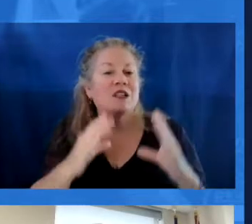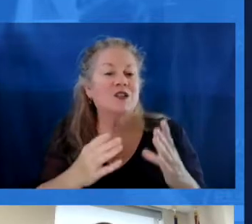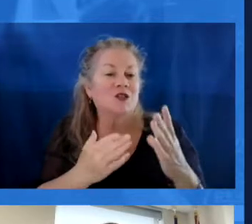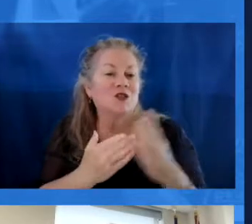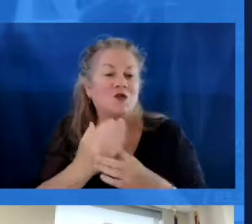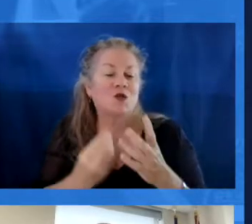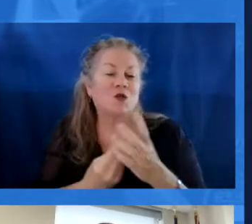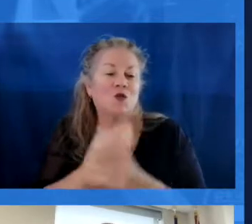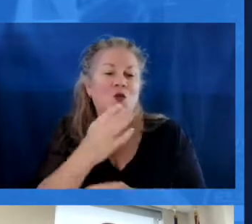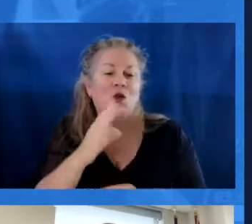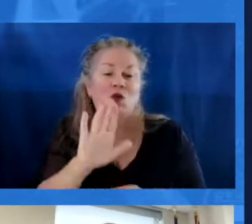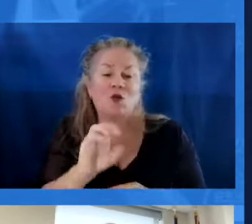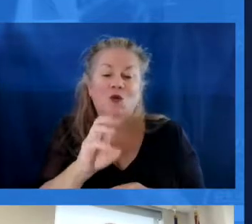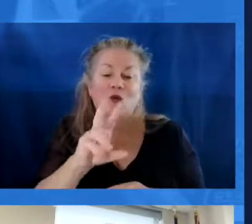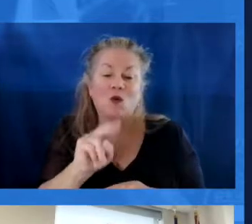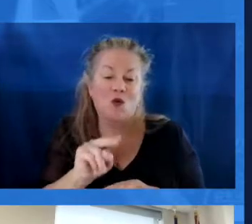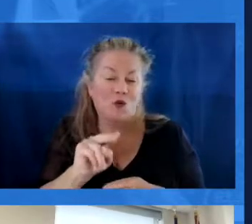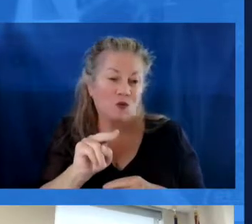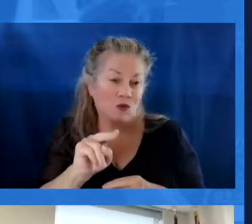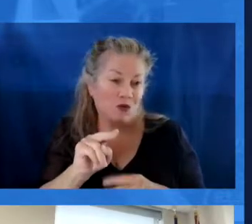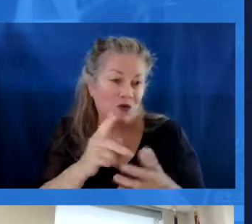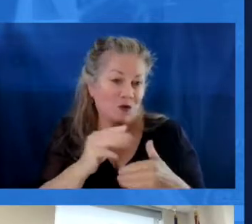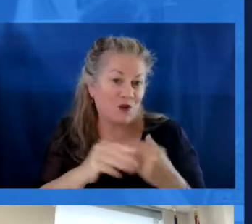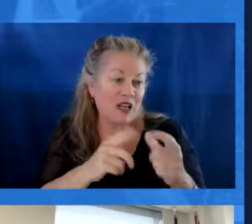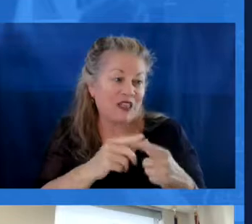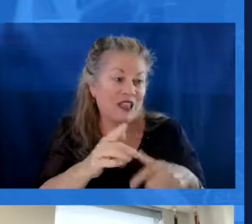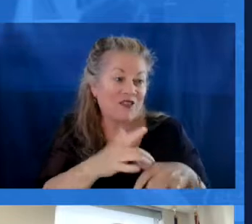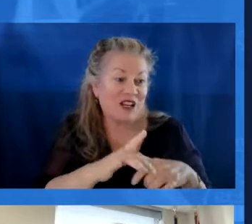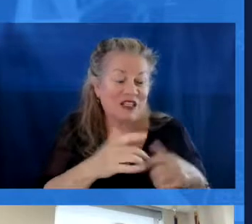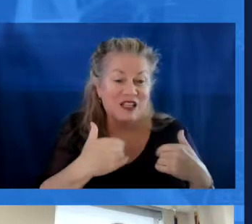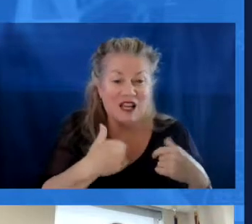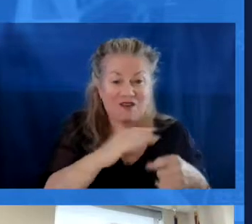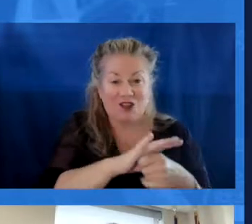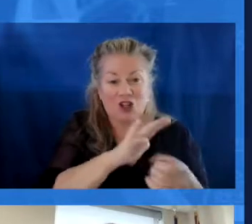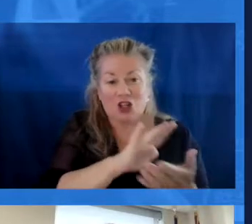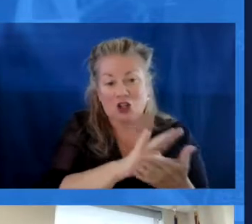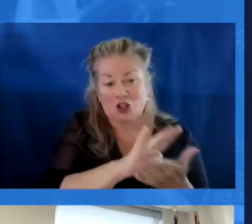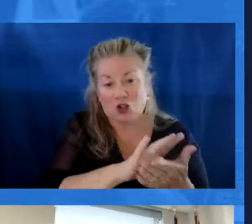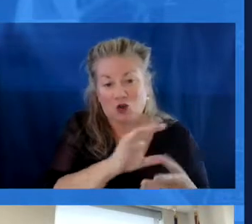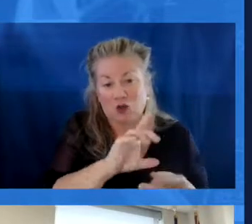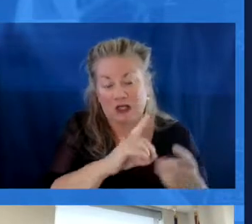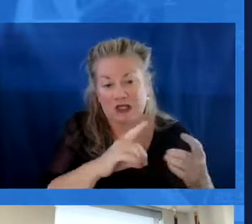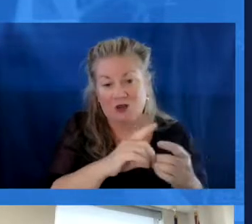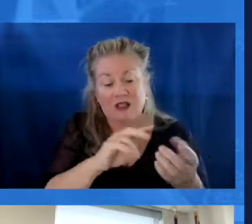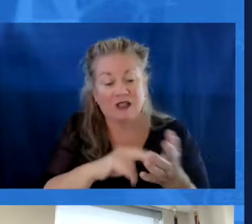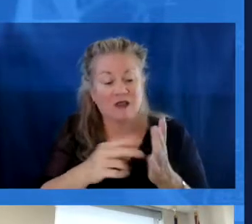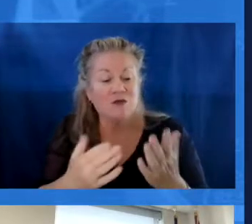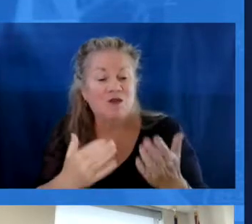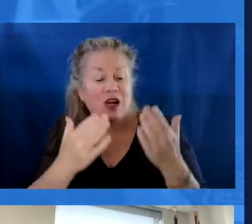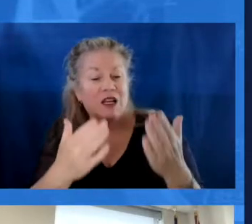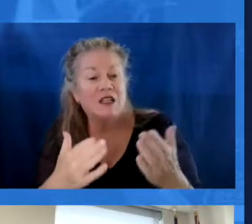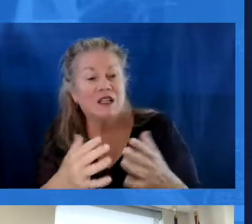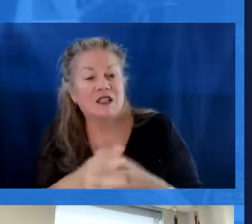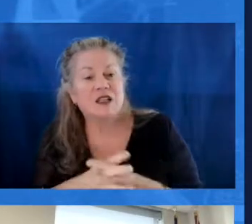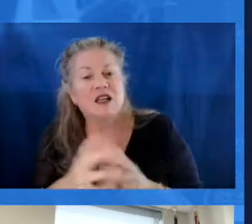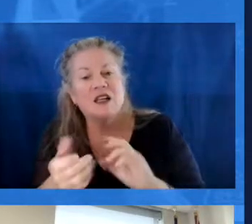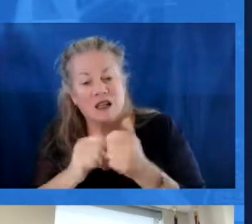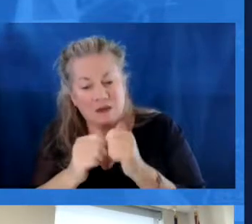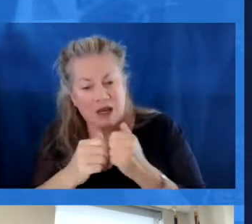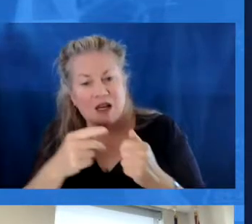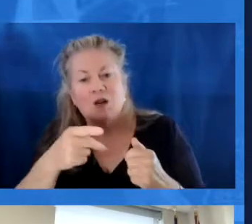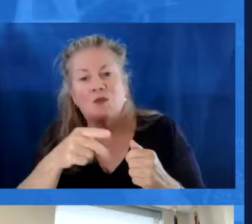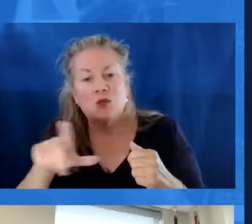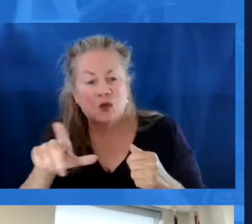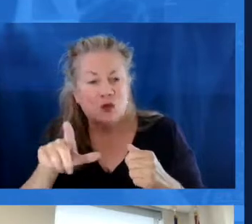more teachers through their Grow Your Own program than even the vacancies that they have at their local school district. This provided, certainly,